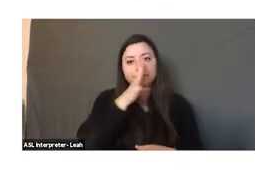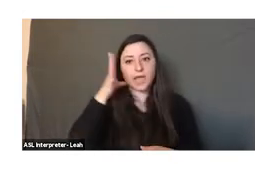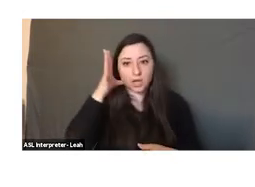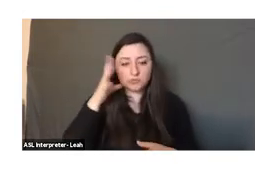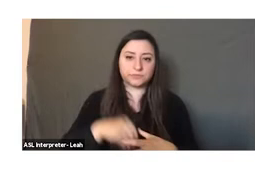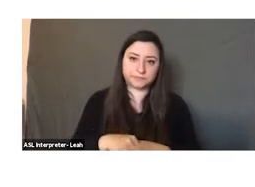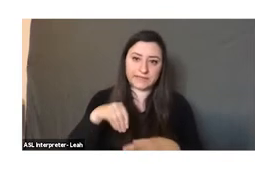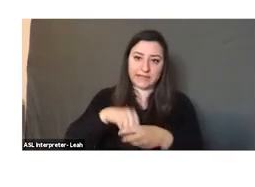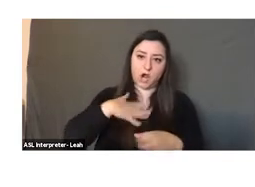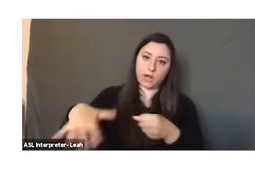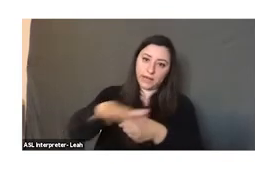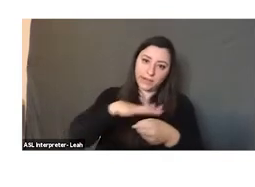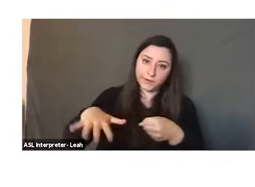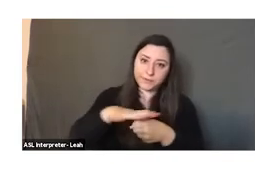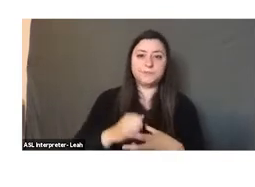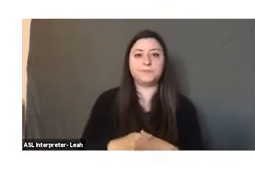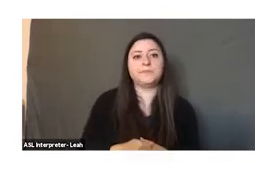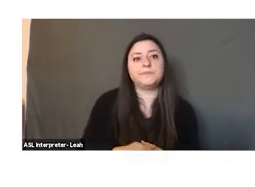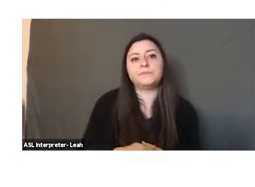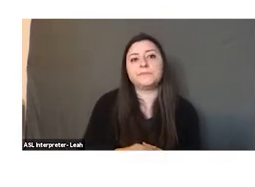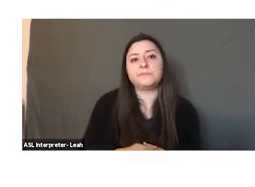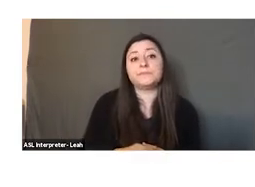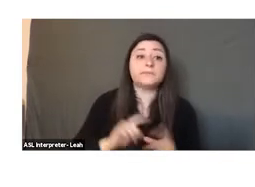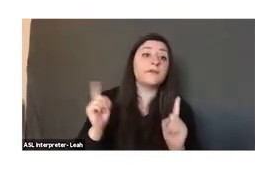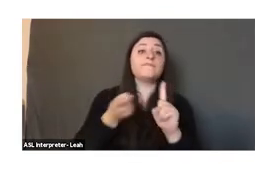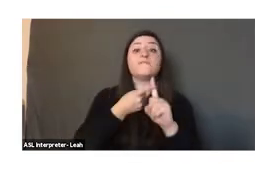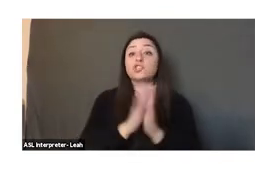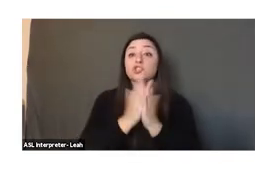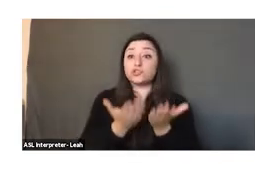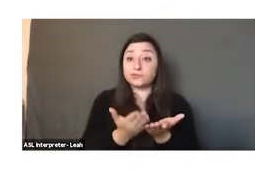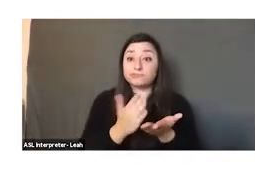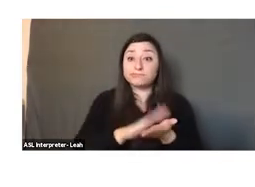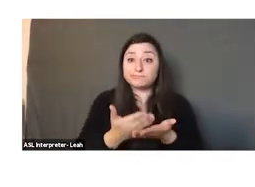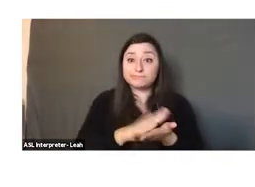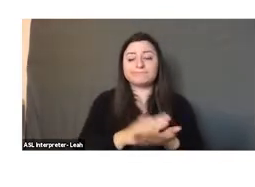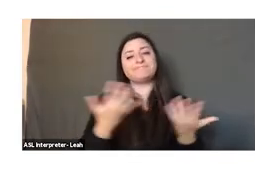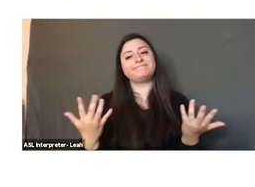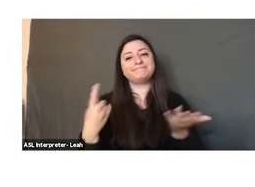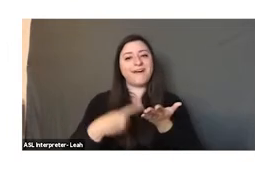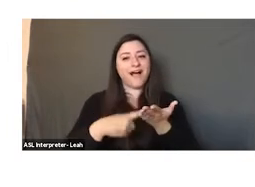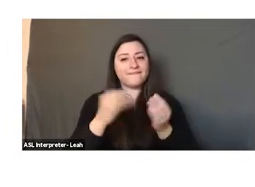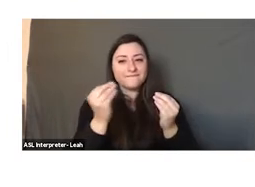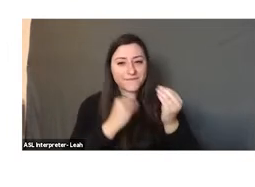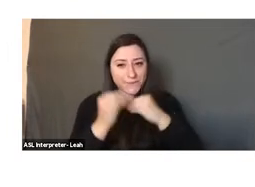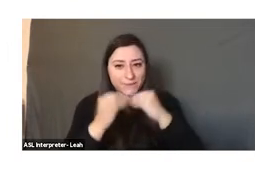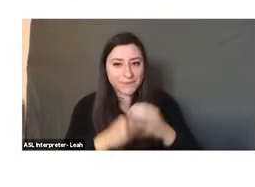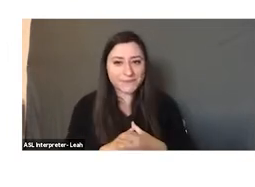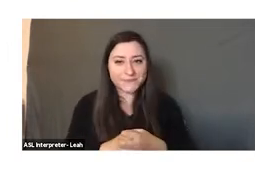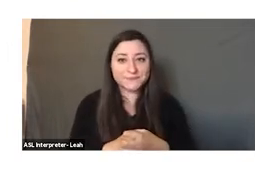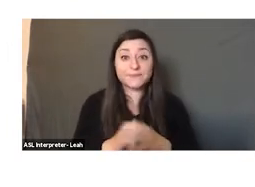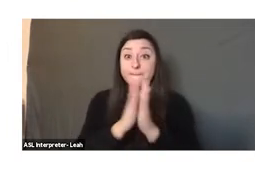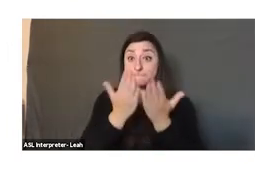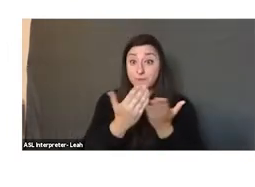our region. The first cookbooks. Now let's talk about food. The book